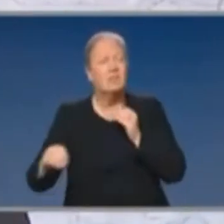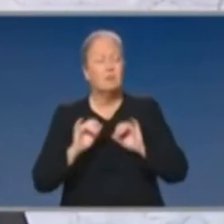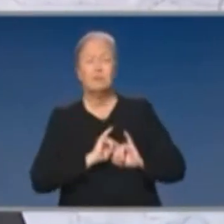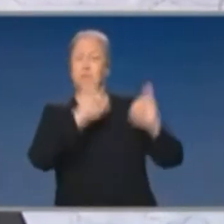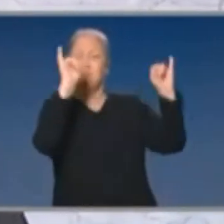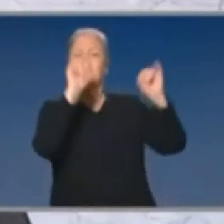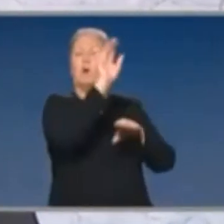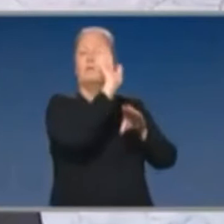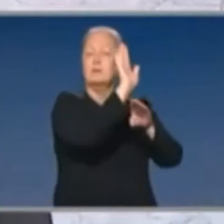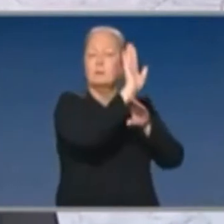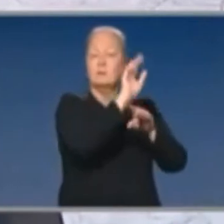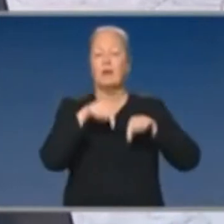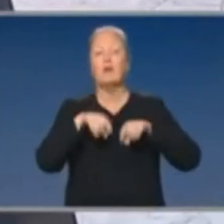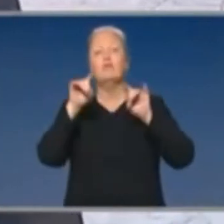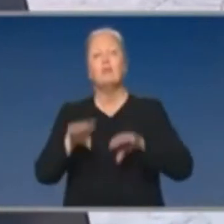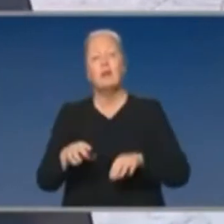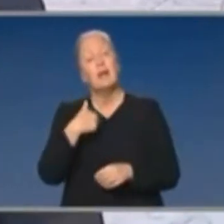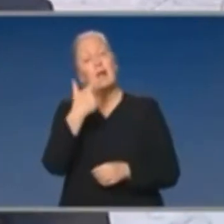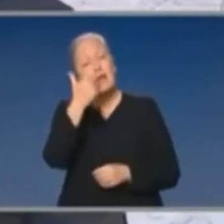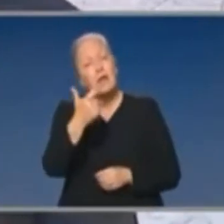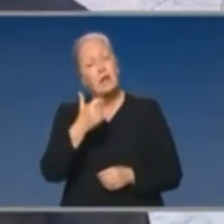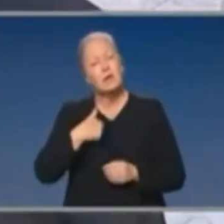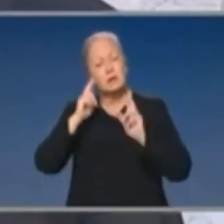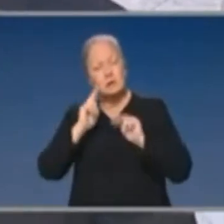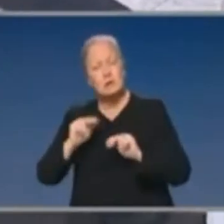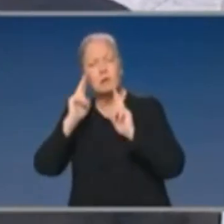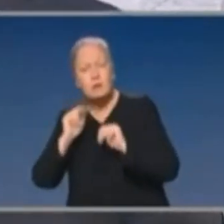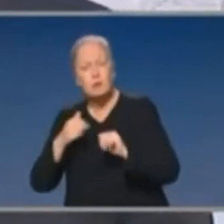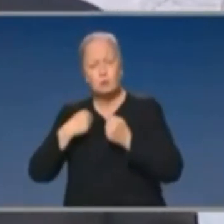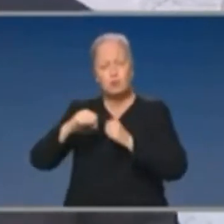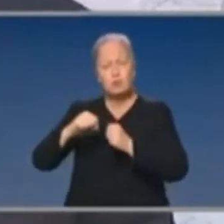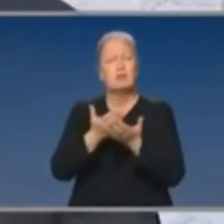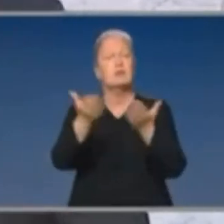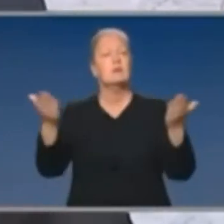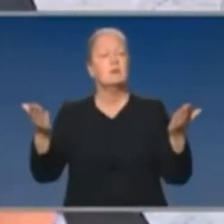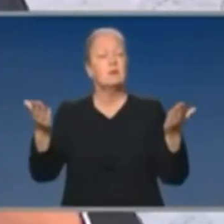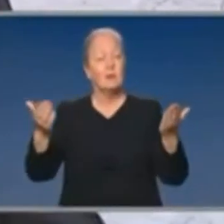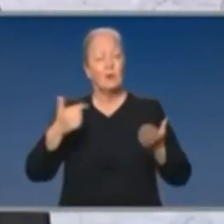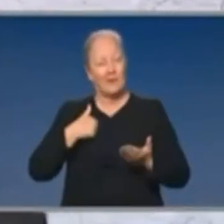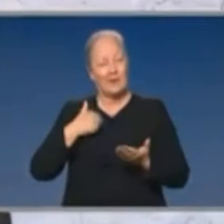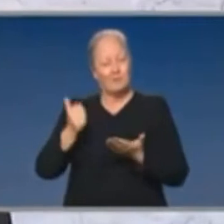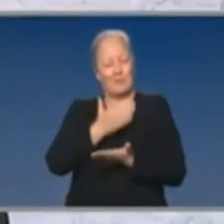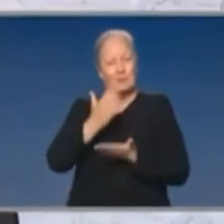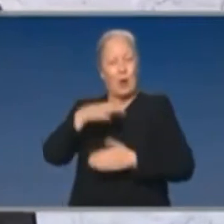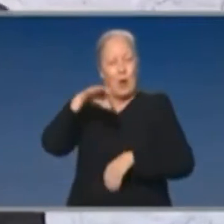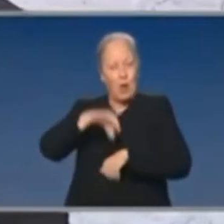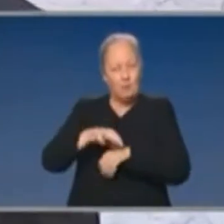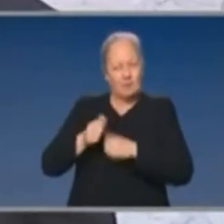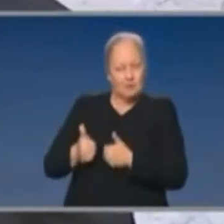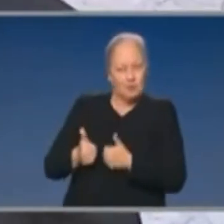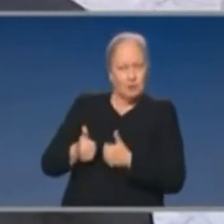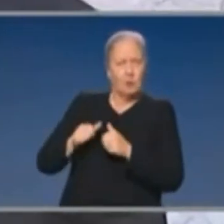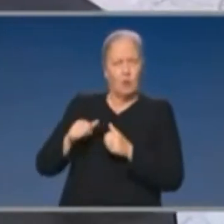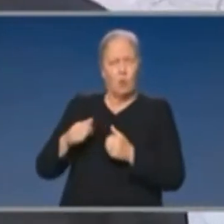been able to protect Australia from those outcomes by ensuring that we move quickly to build that capability and provide that health